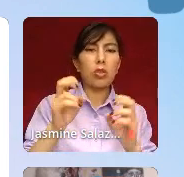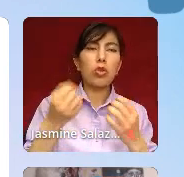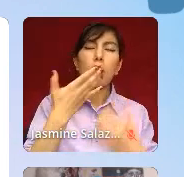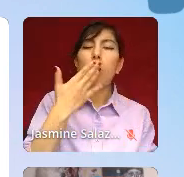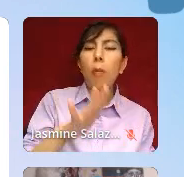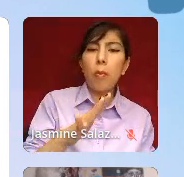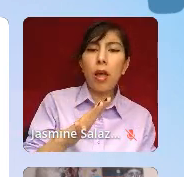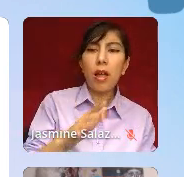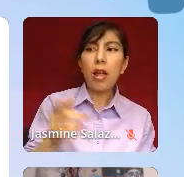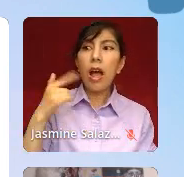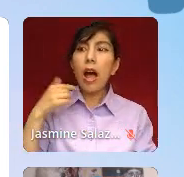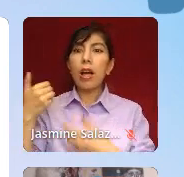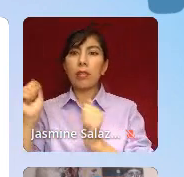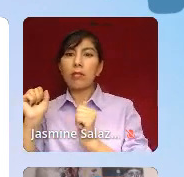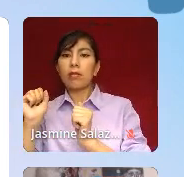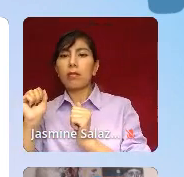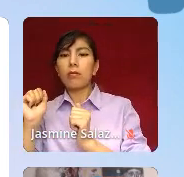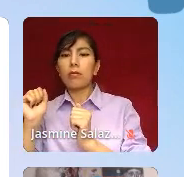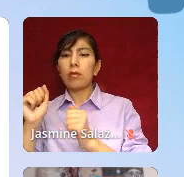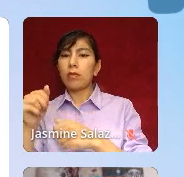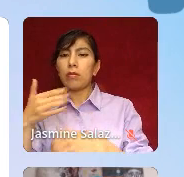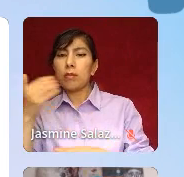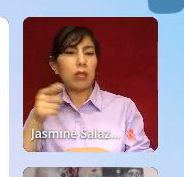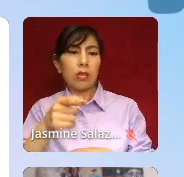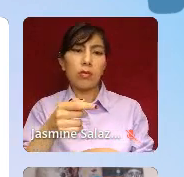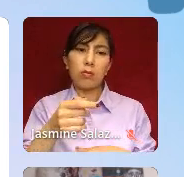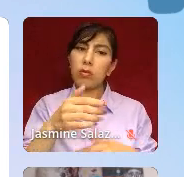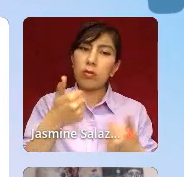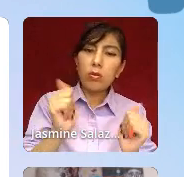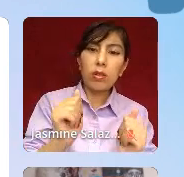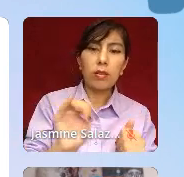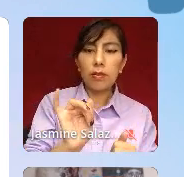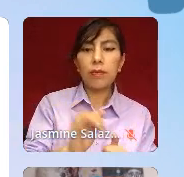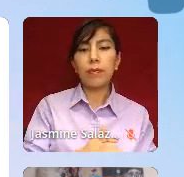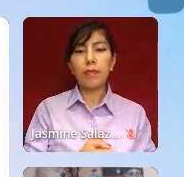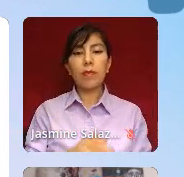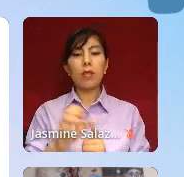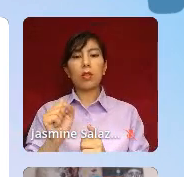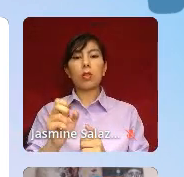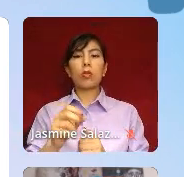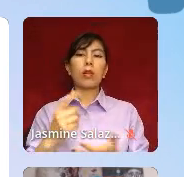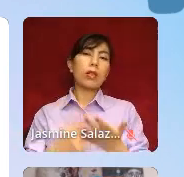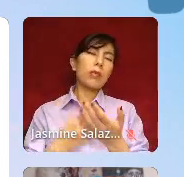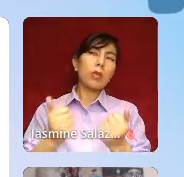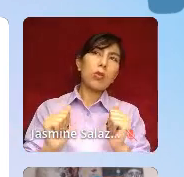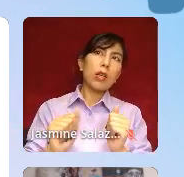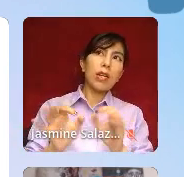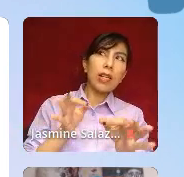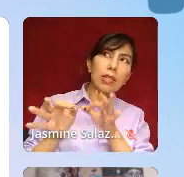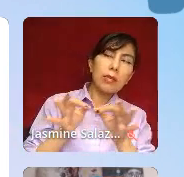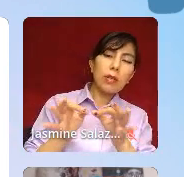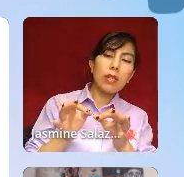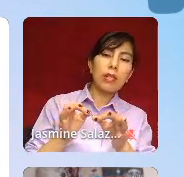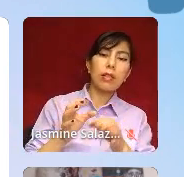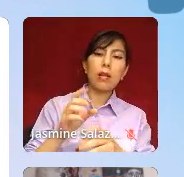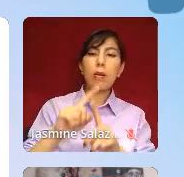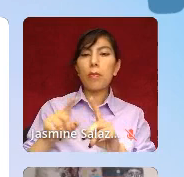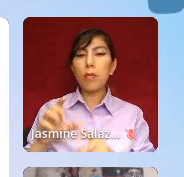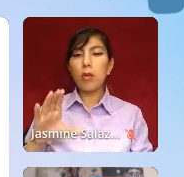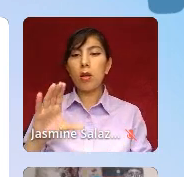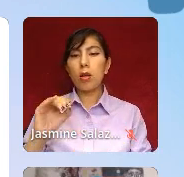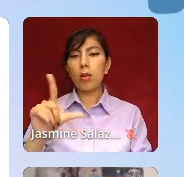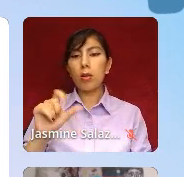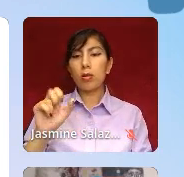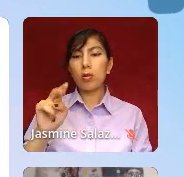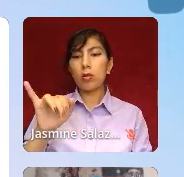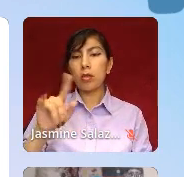You got to tough it out. And ID shares that, you know, sometimes we try to explain it away with colonized Westernized applications.